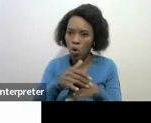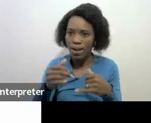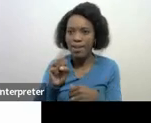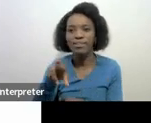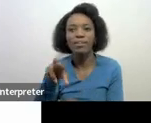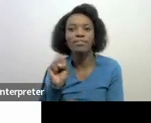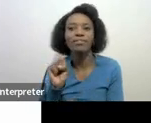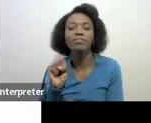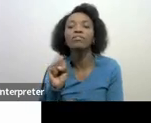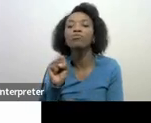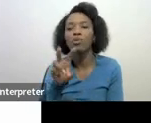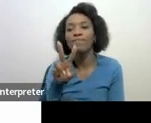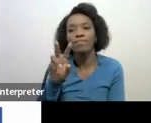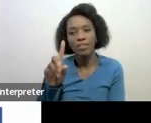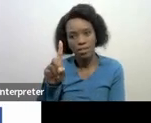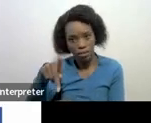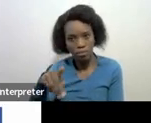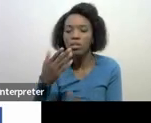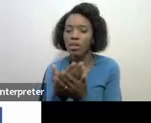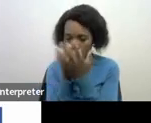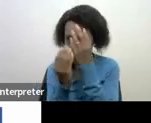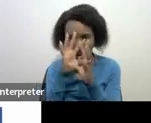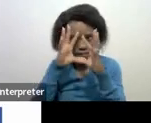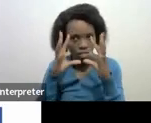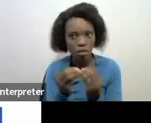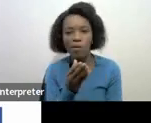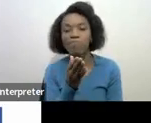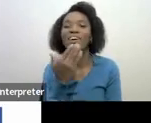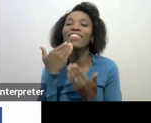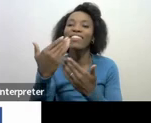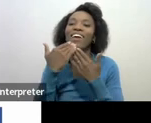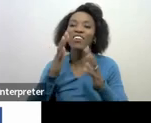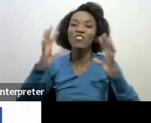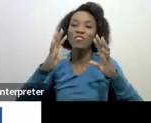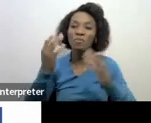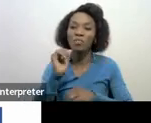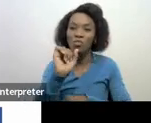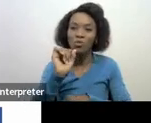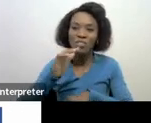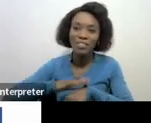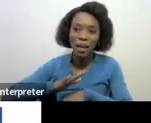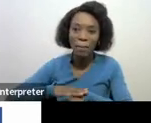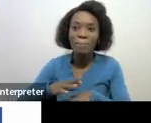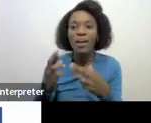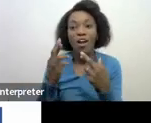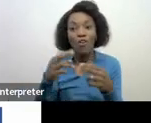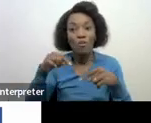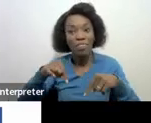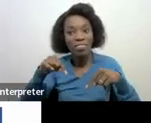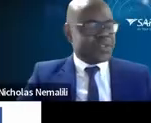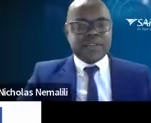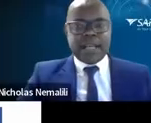website under VDP then you can learn a whole lot of things thank you very much for your time and I hope this presentation